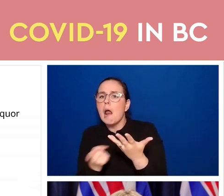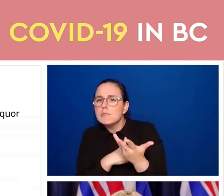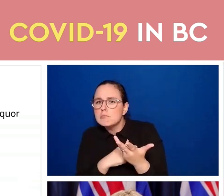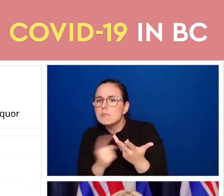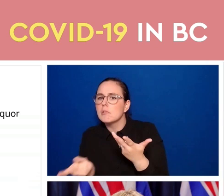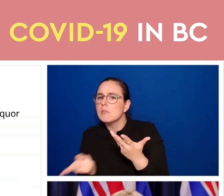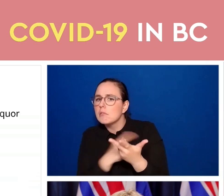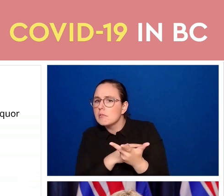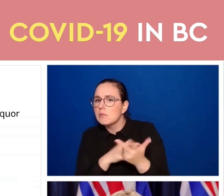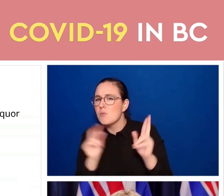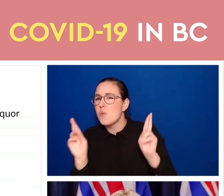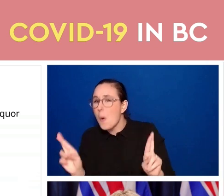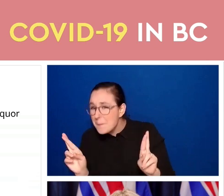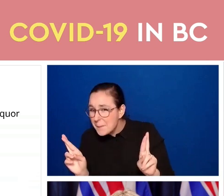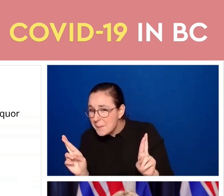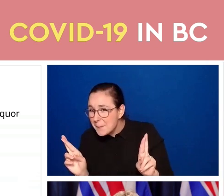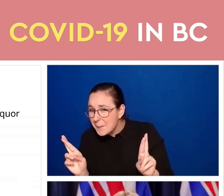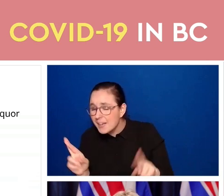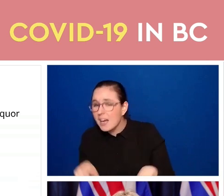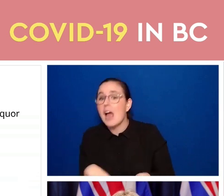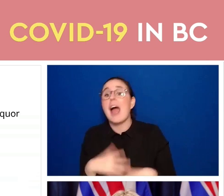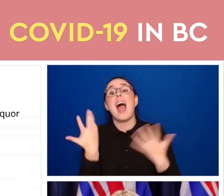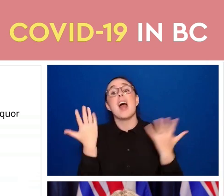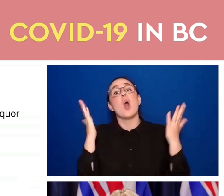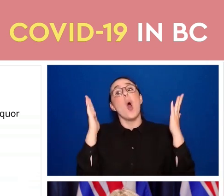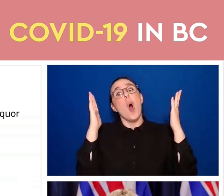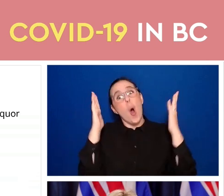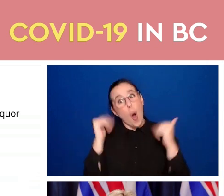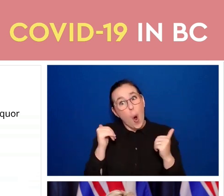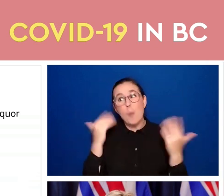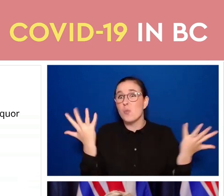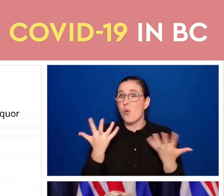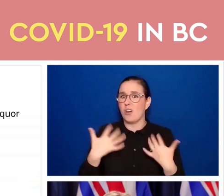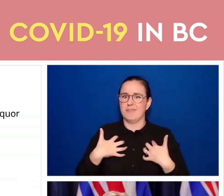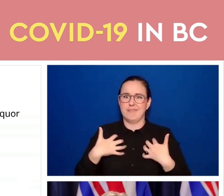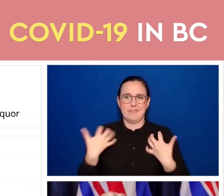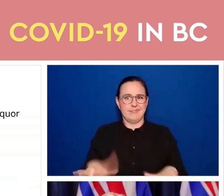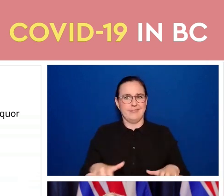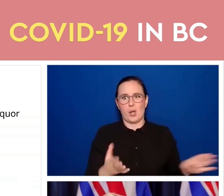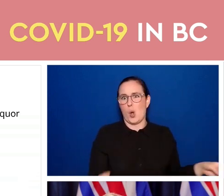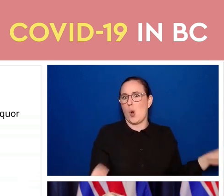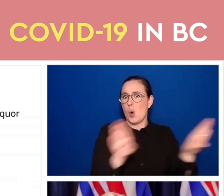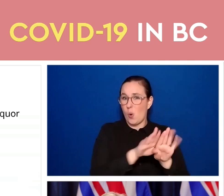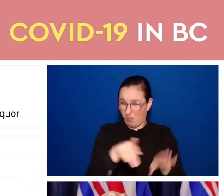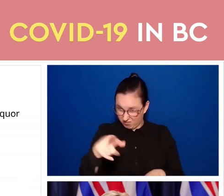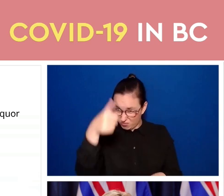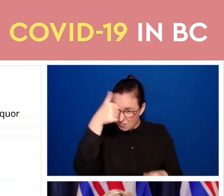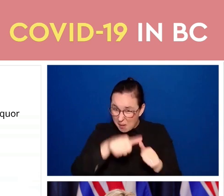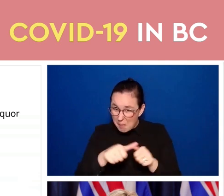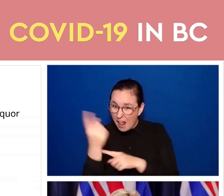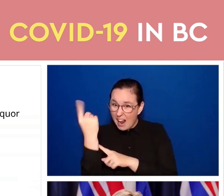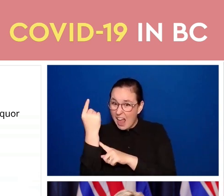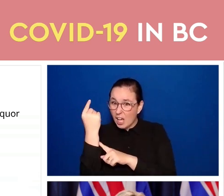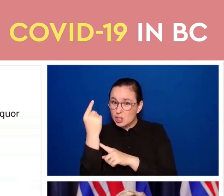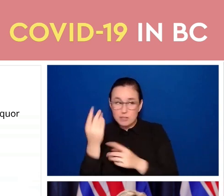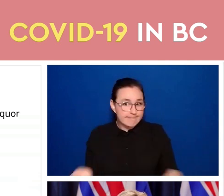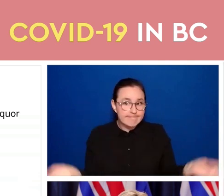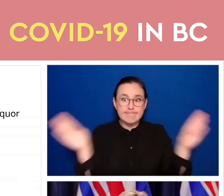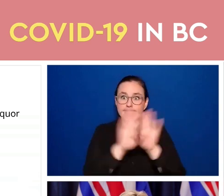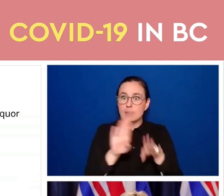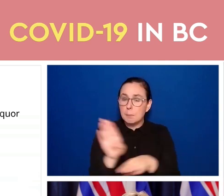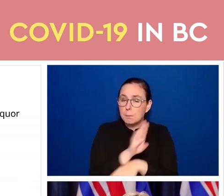close events or businesses like we had to do last year as transmission increased through the fall.